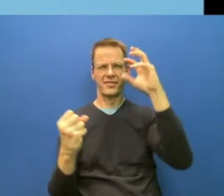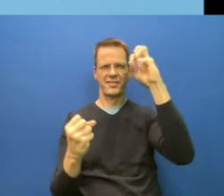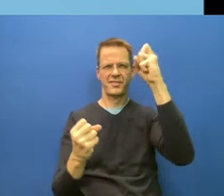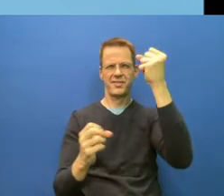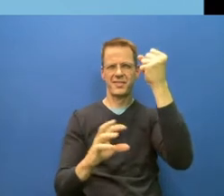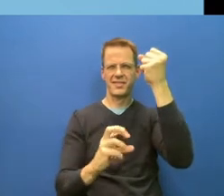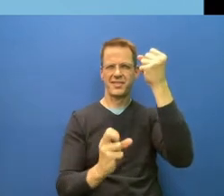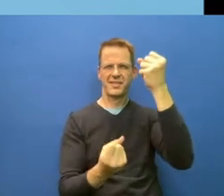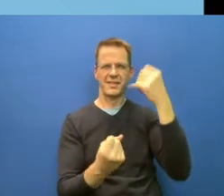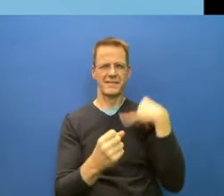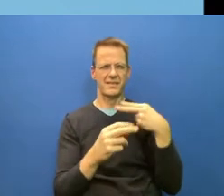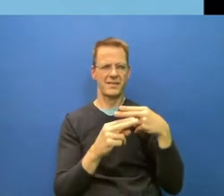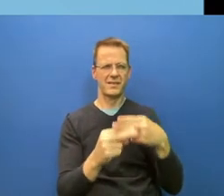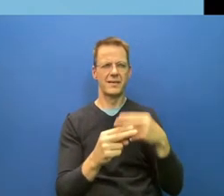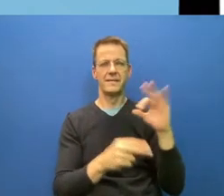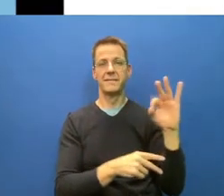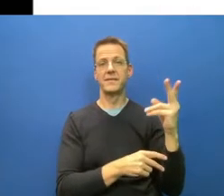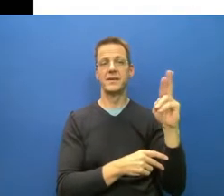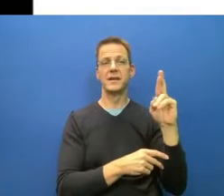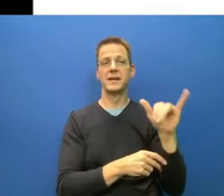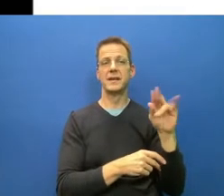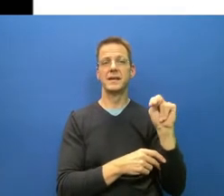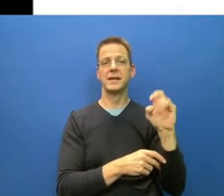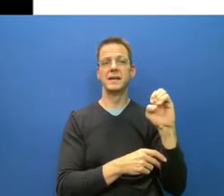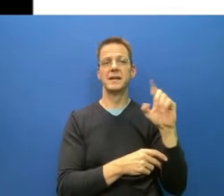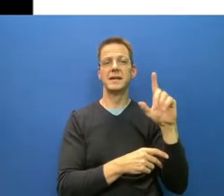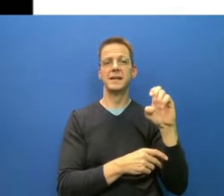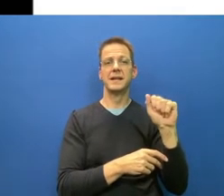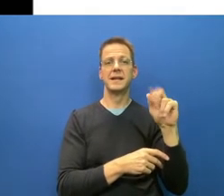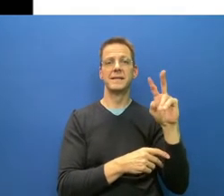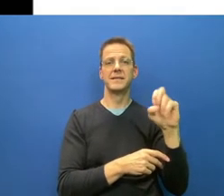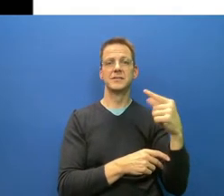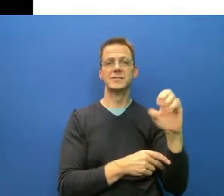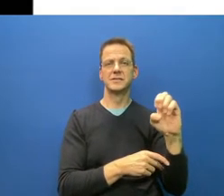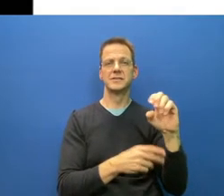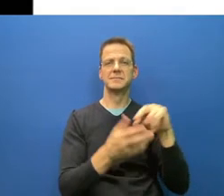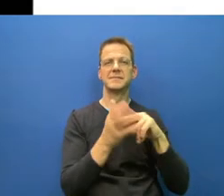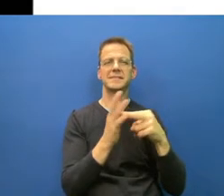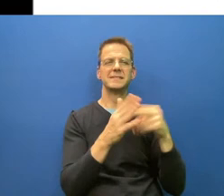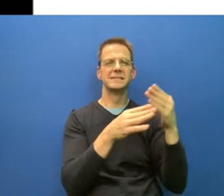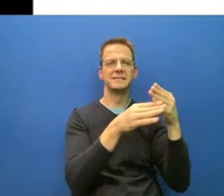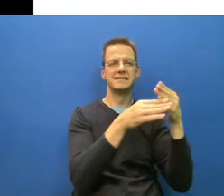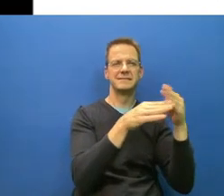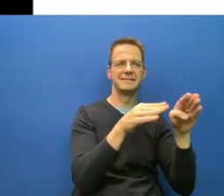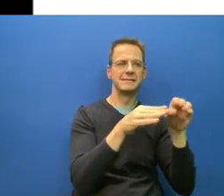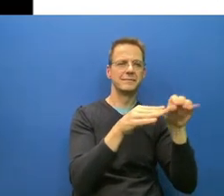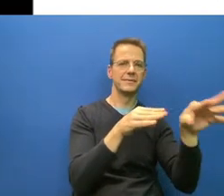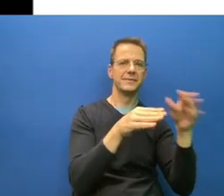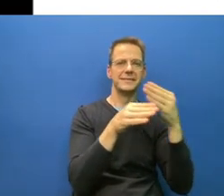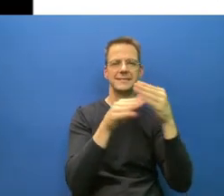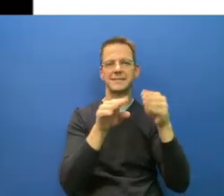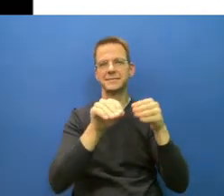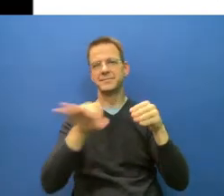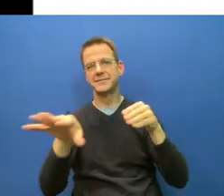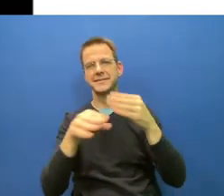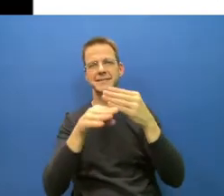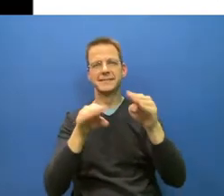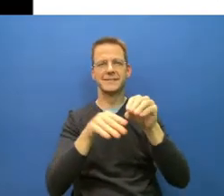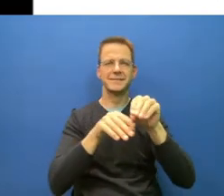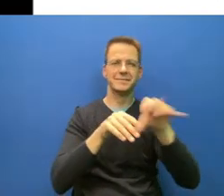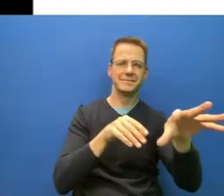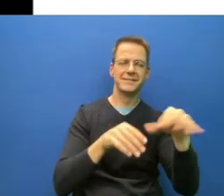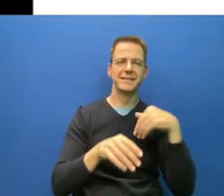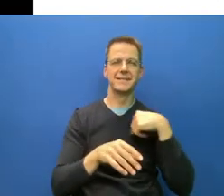slide, please. The other thing is, has something called a super antigen. This is a property that